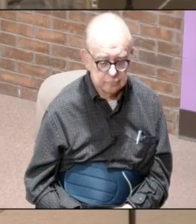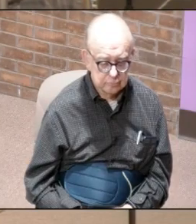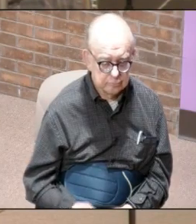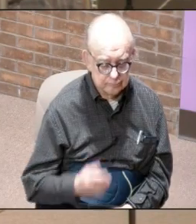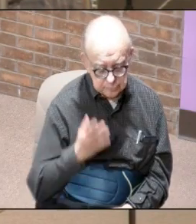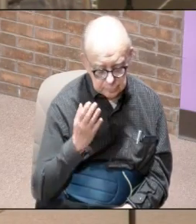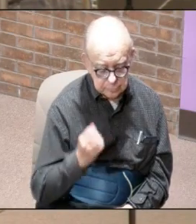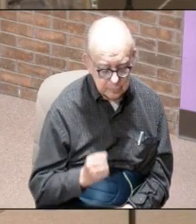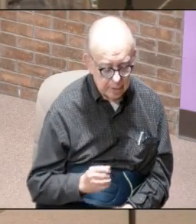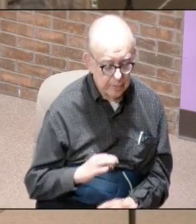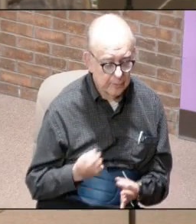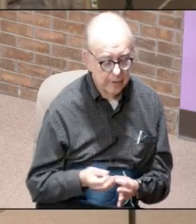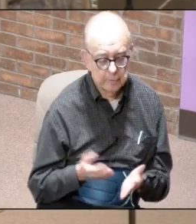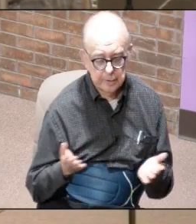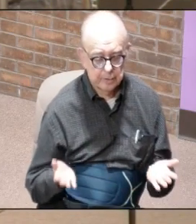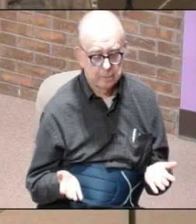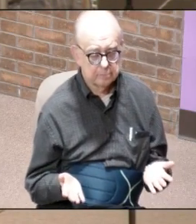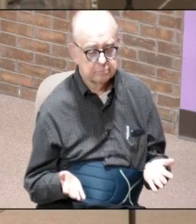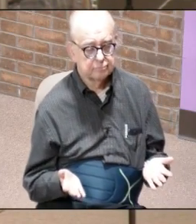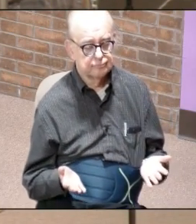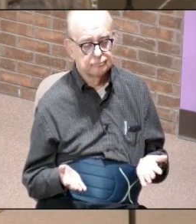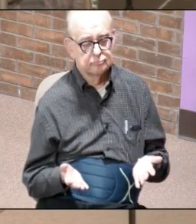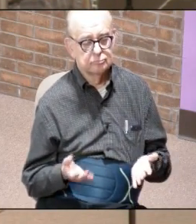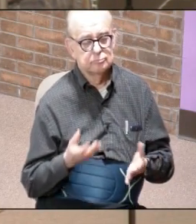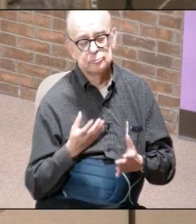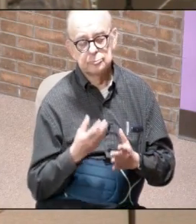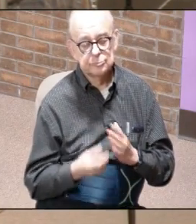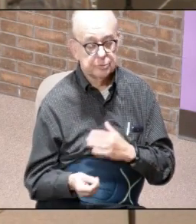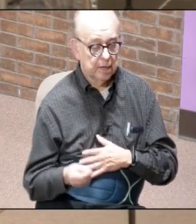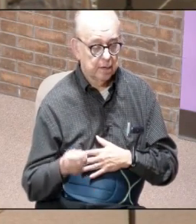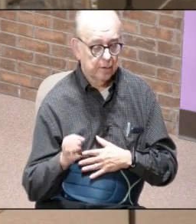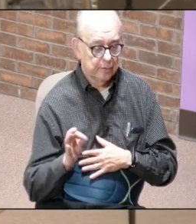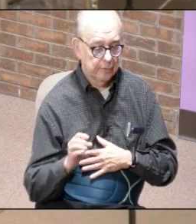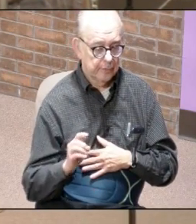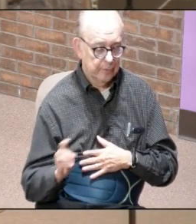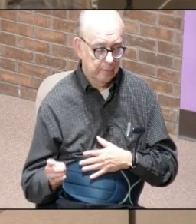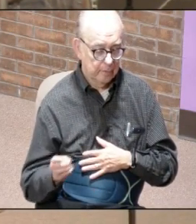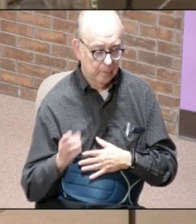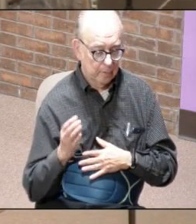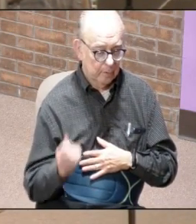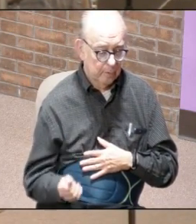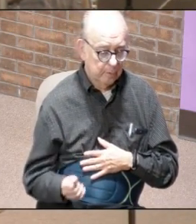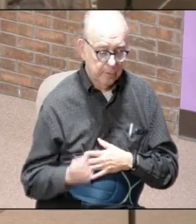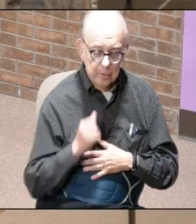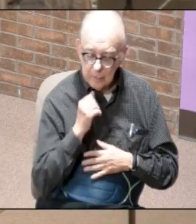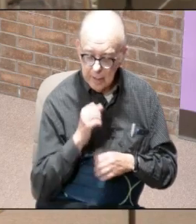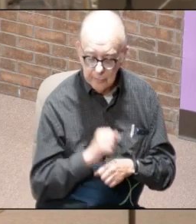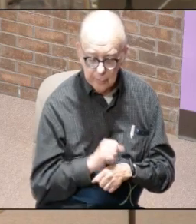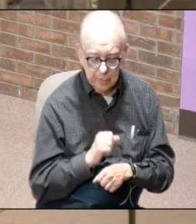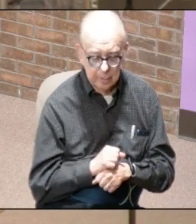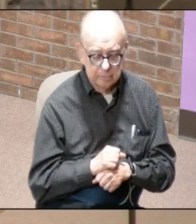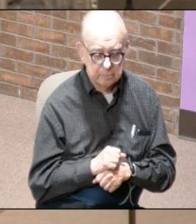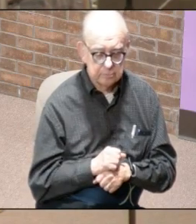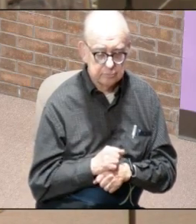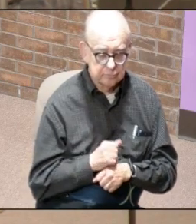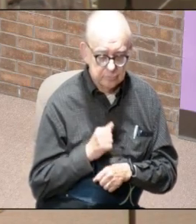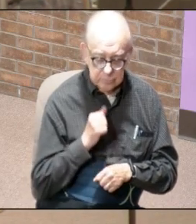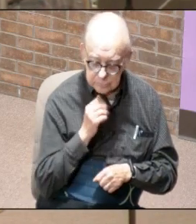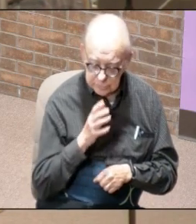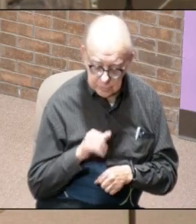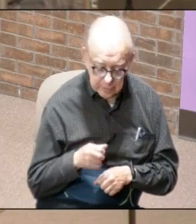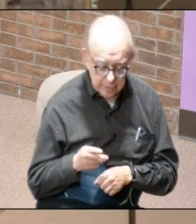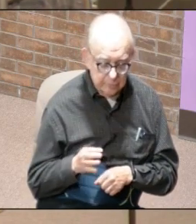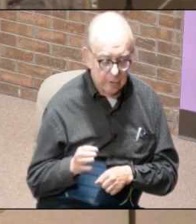why are they here they're out of they're out of food because they're unemployed they don't have jobs